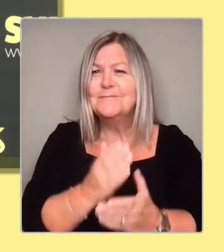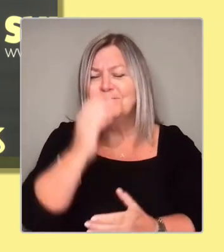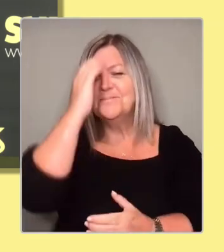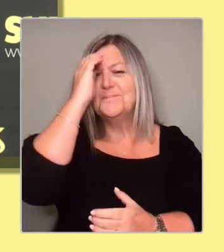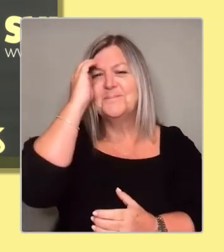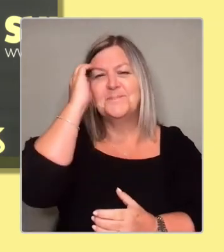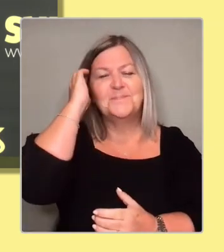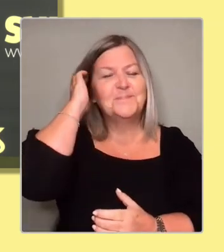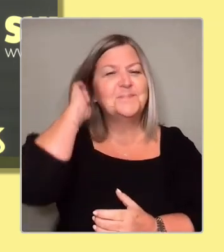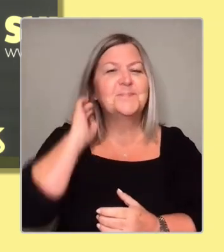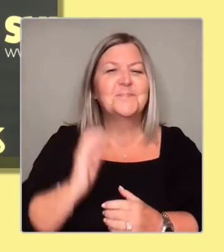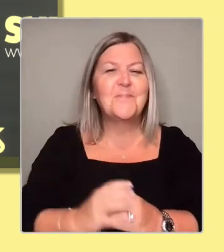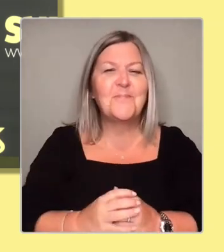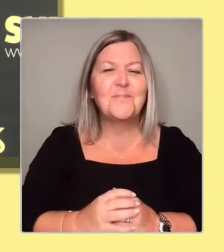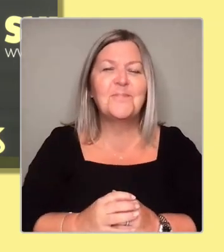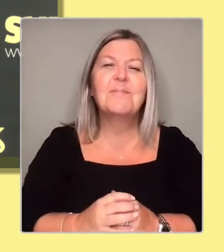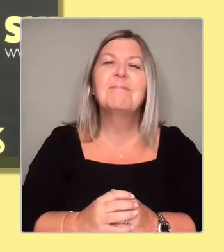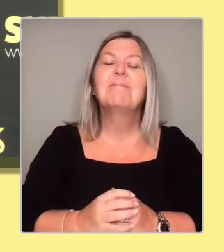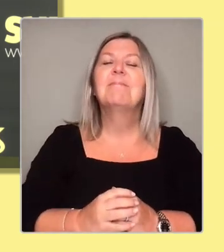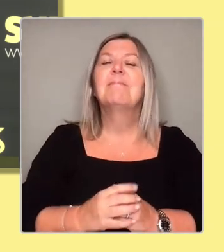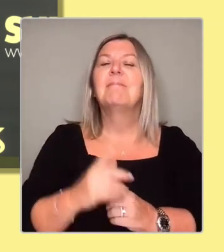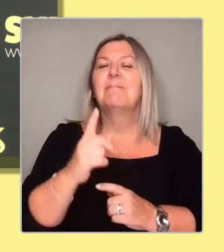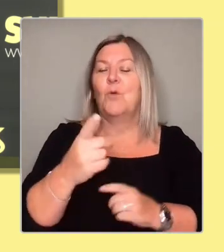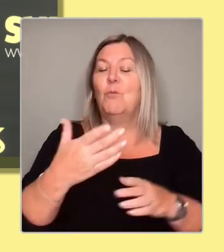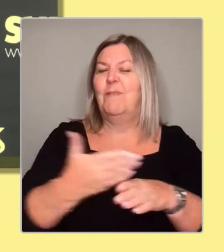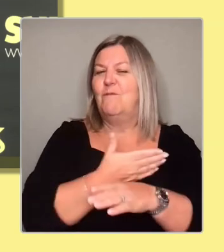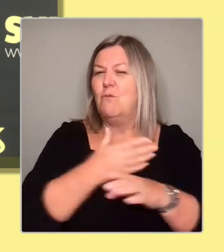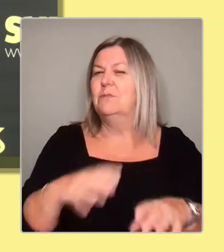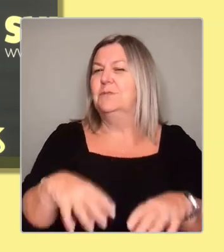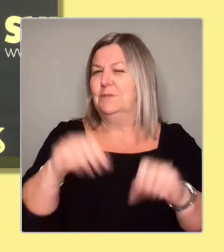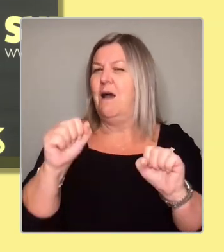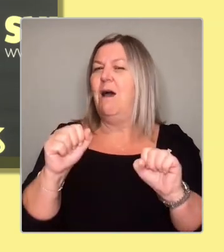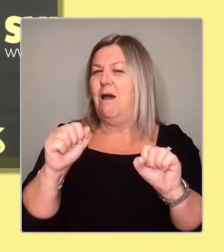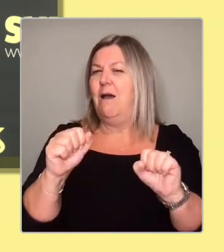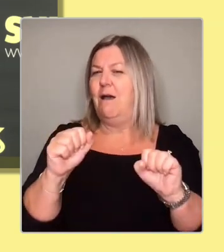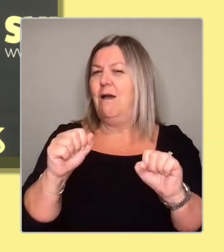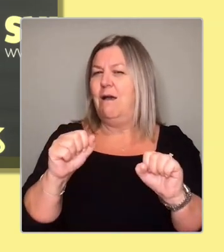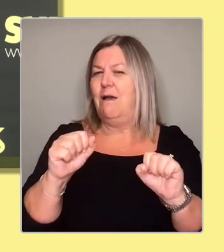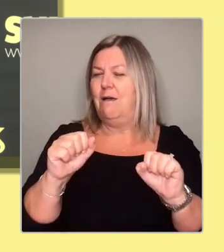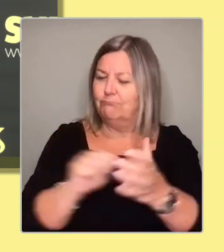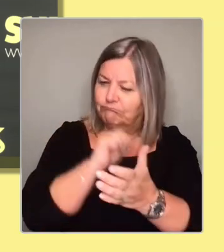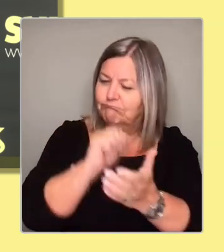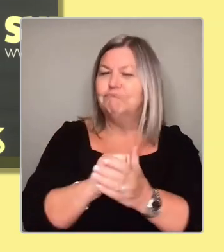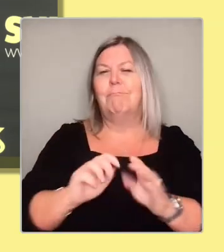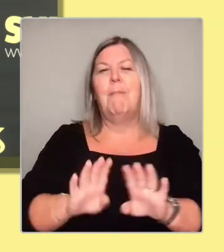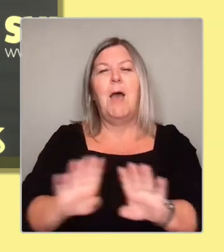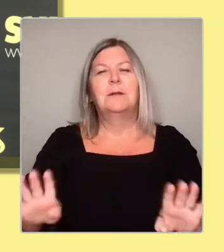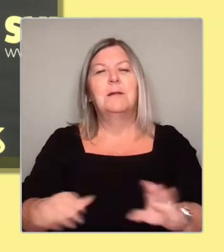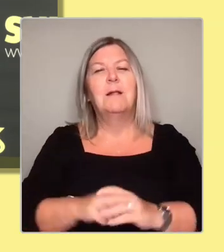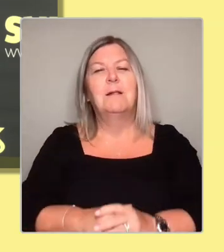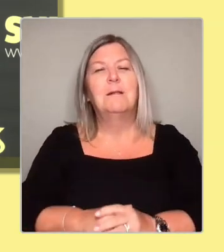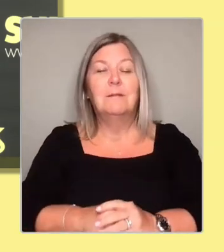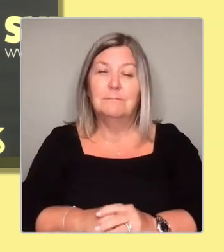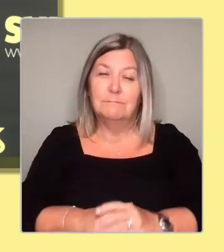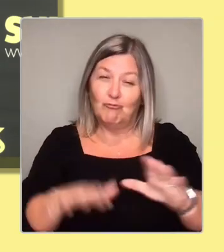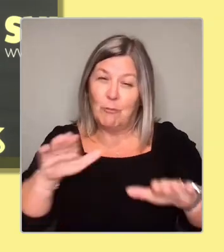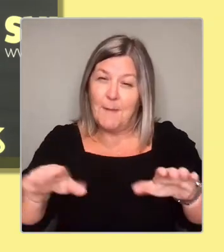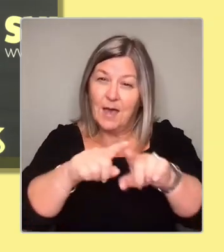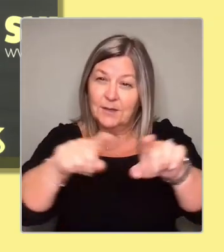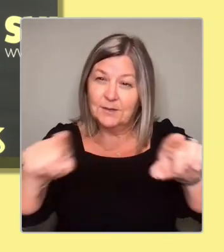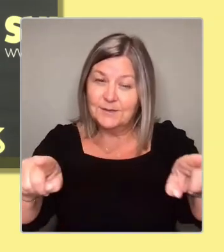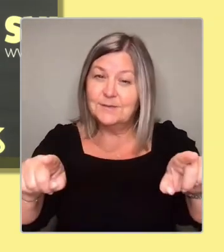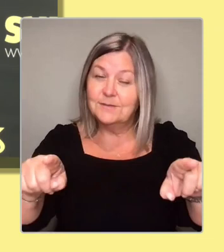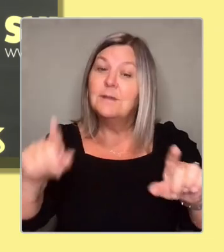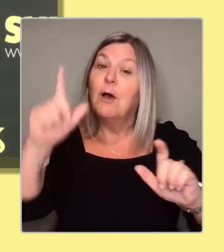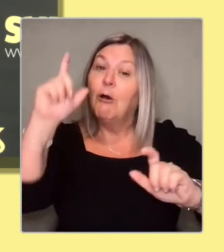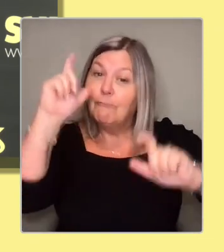One more thing before I start the proceedings properly and that is to remind you that if you are taking photographs tonight, can